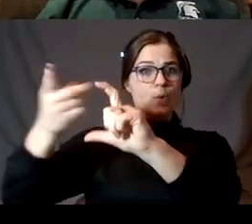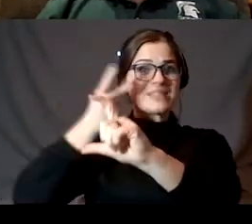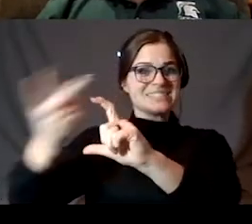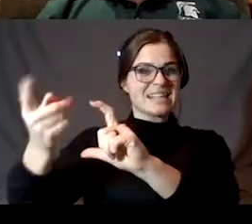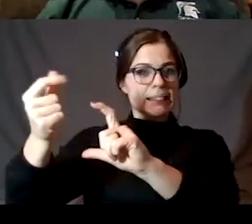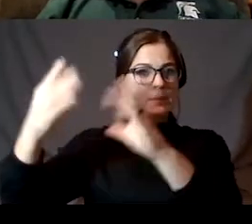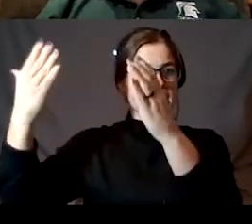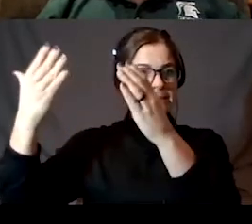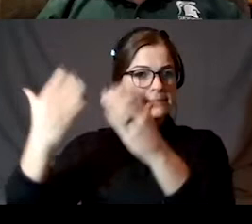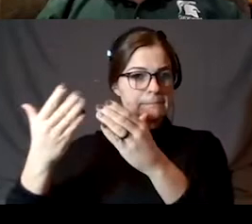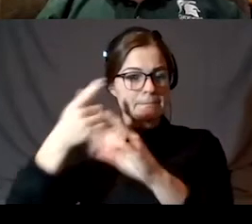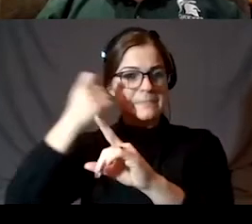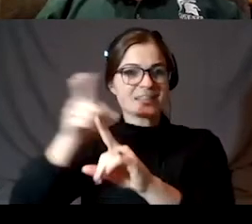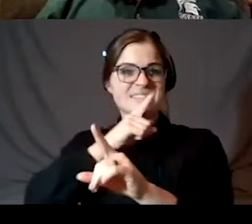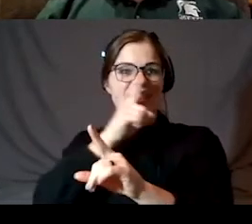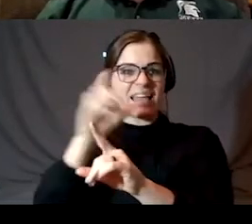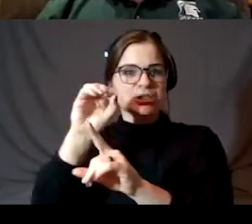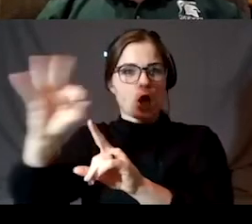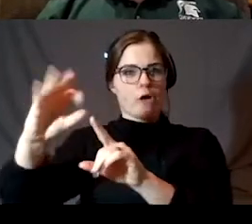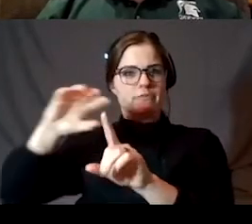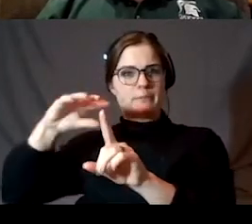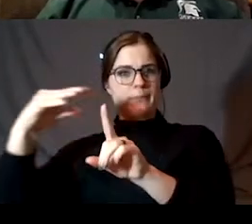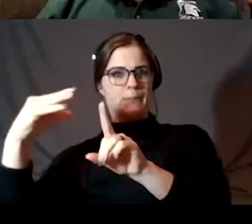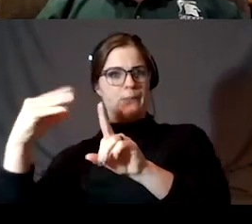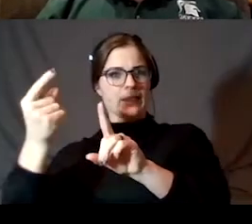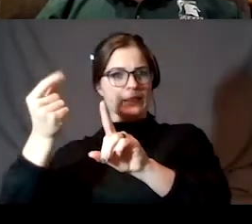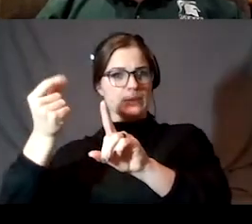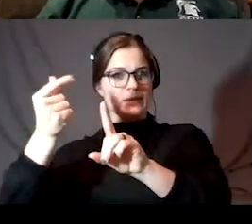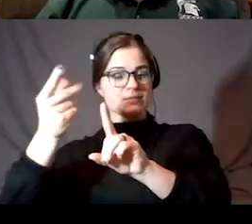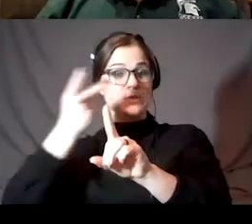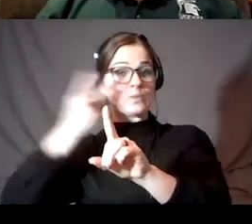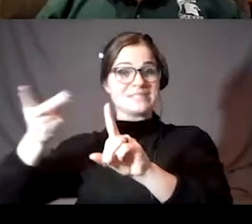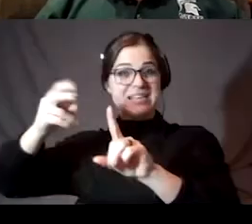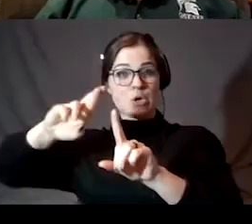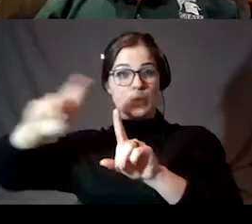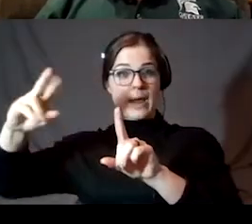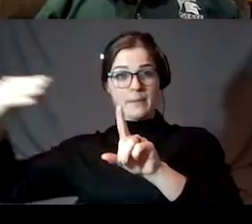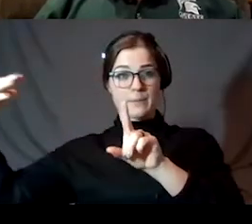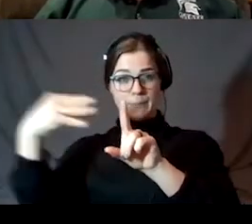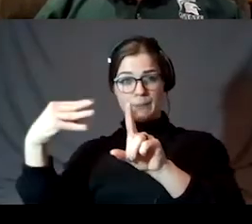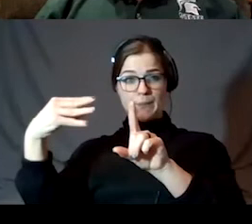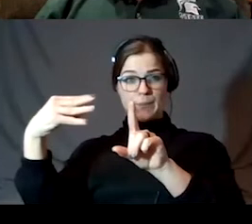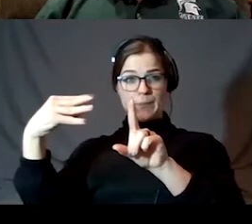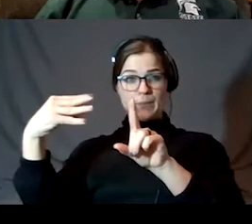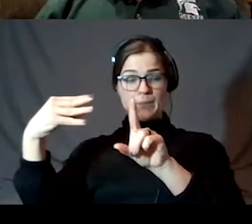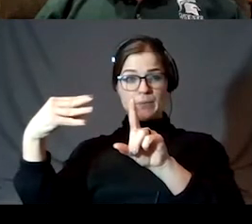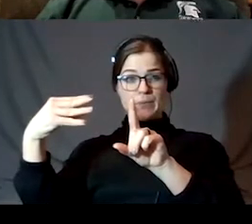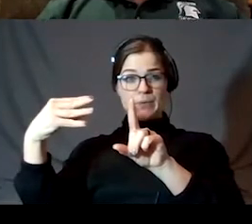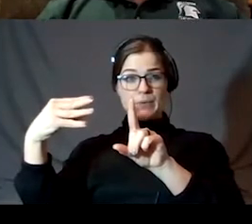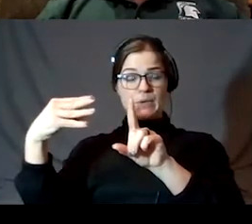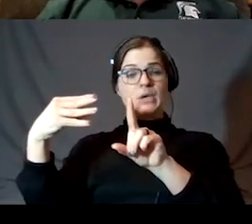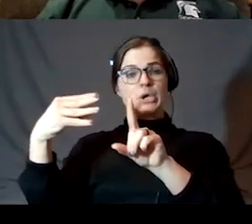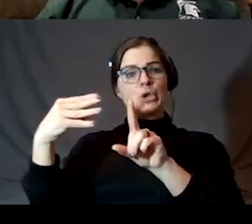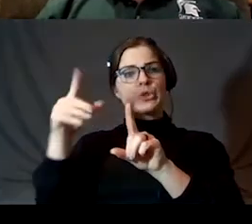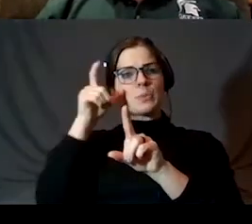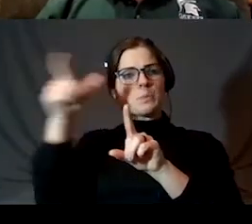the lighting is off at an angle. And when we are at right angles here, the moon would be a very dim